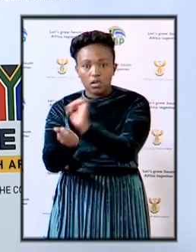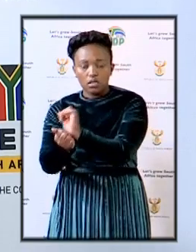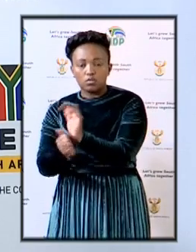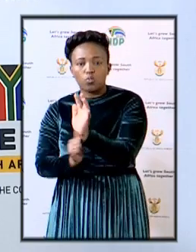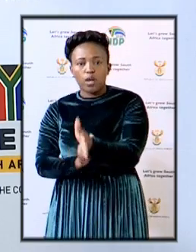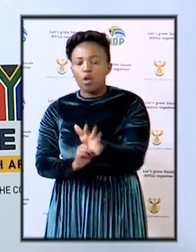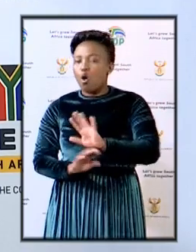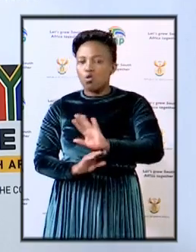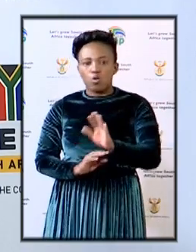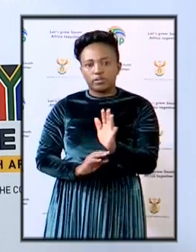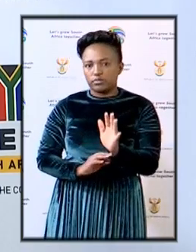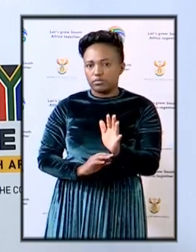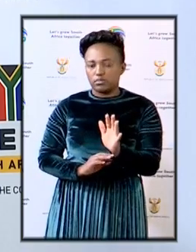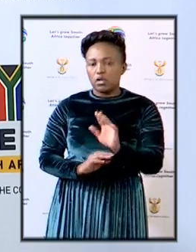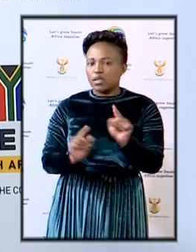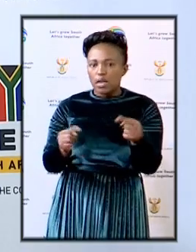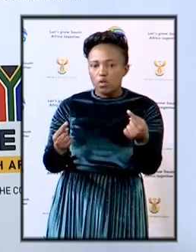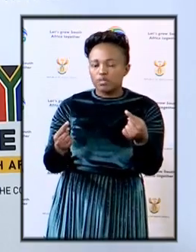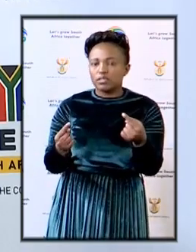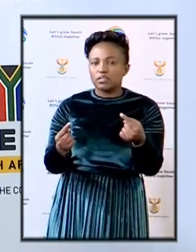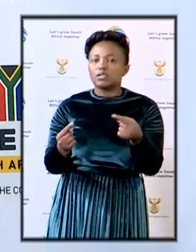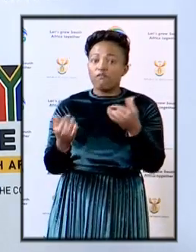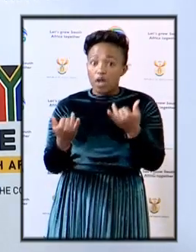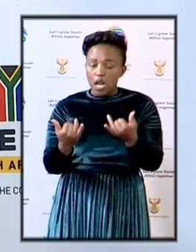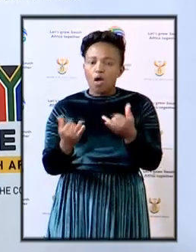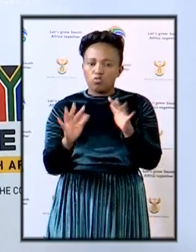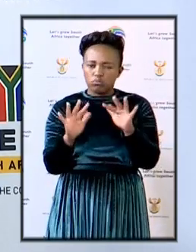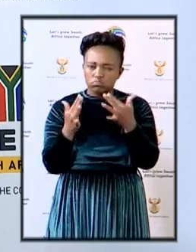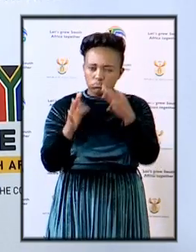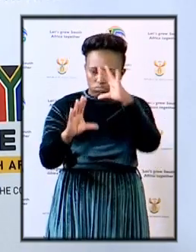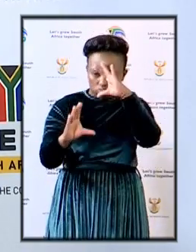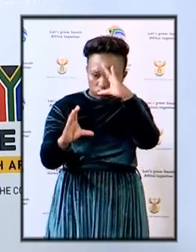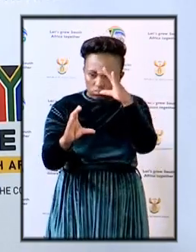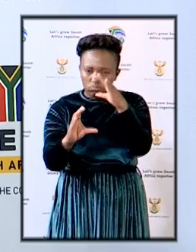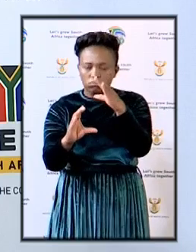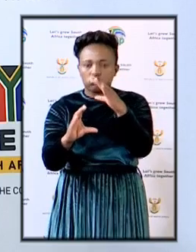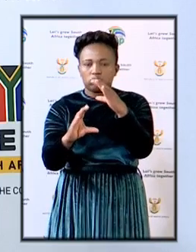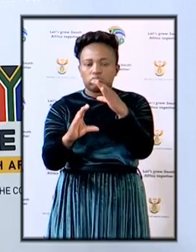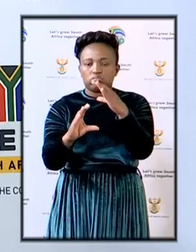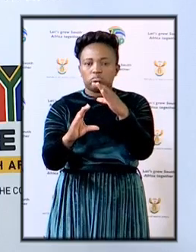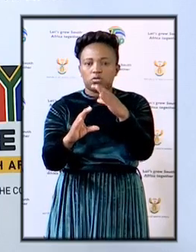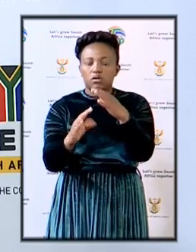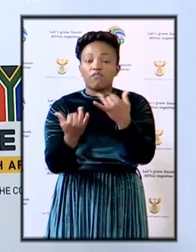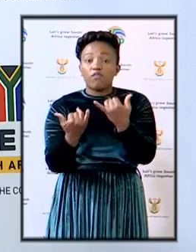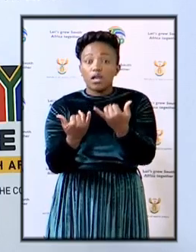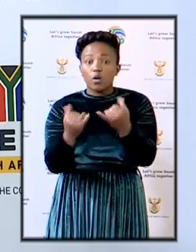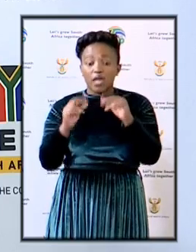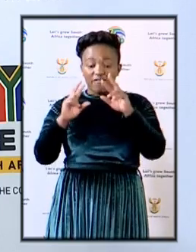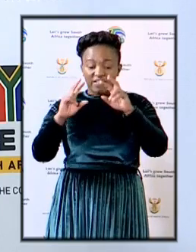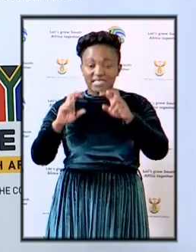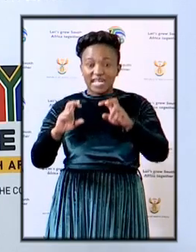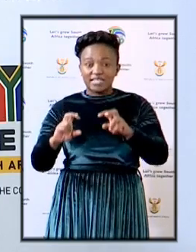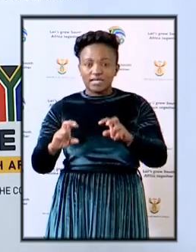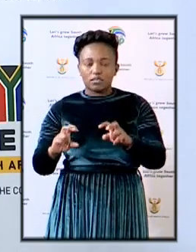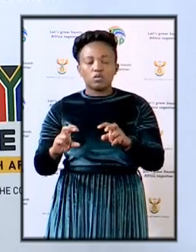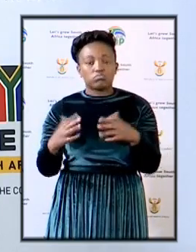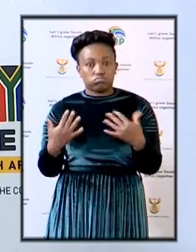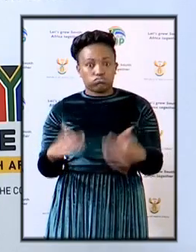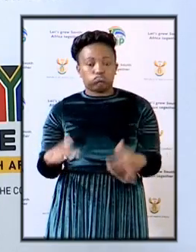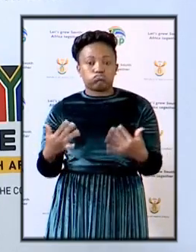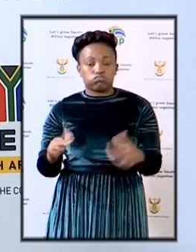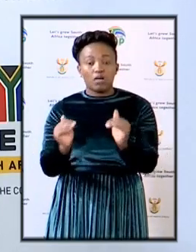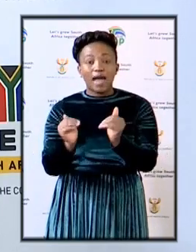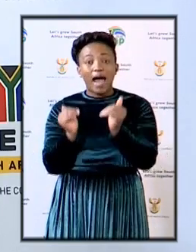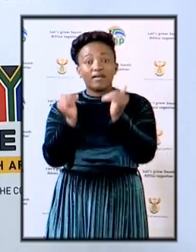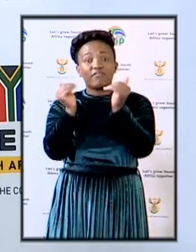the space that you can just watch closely so that investigation is in an advanced